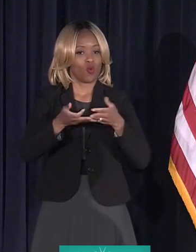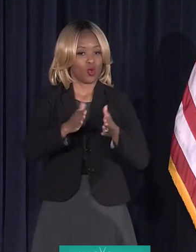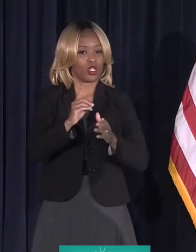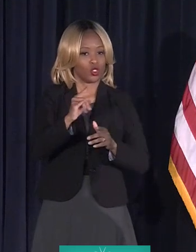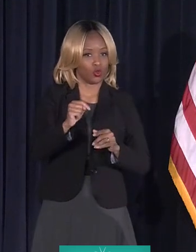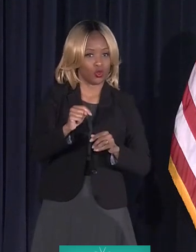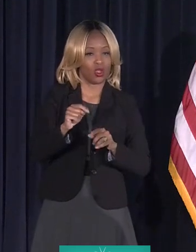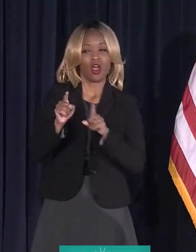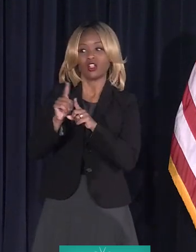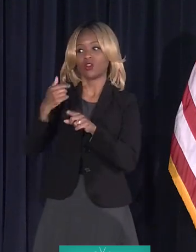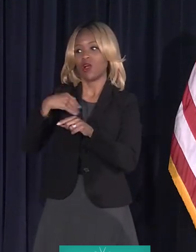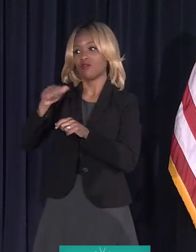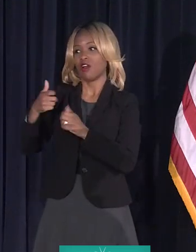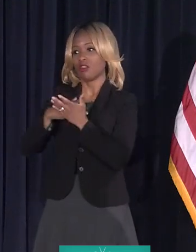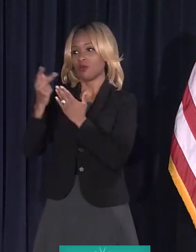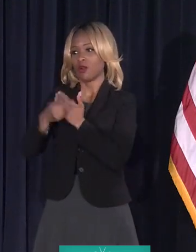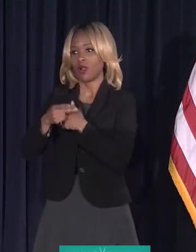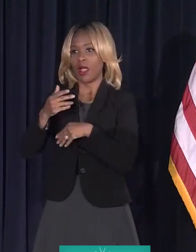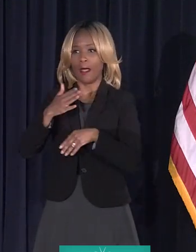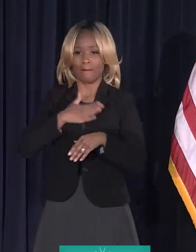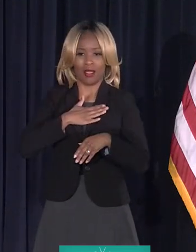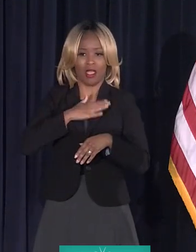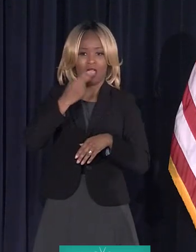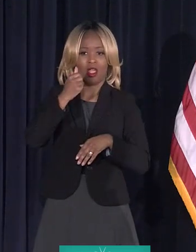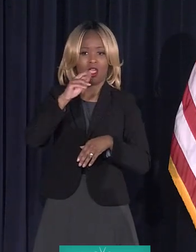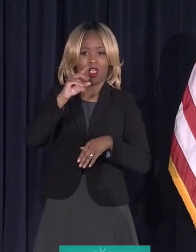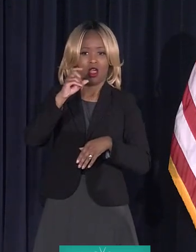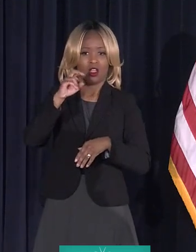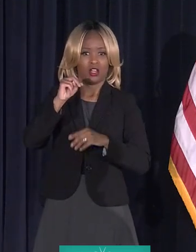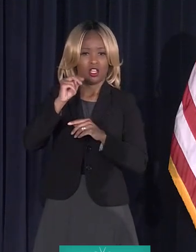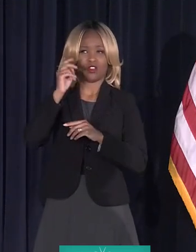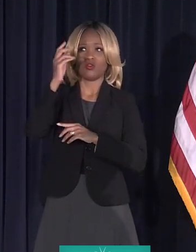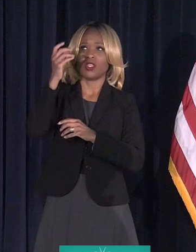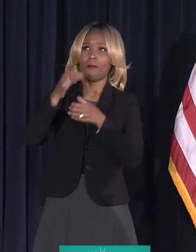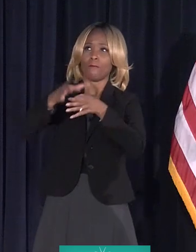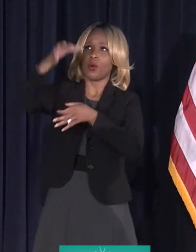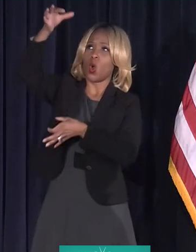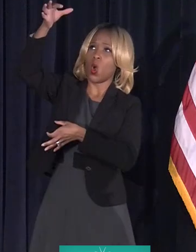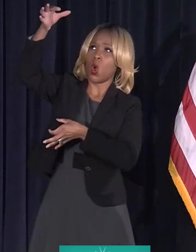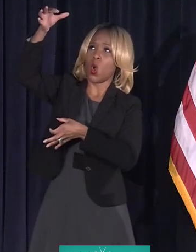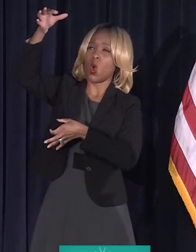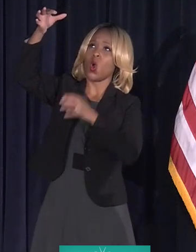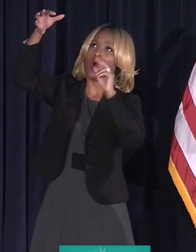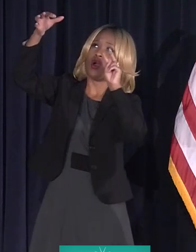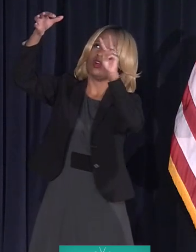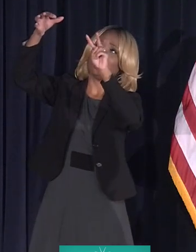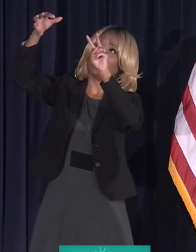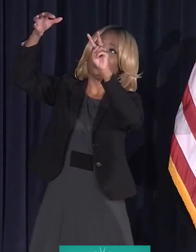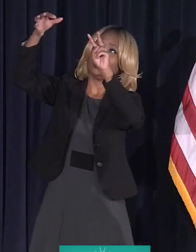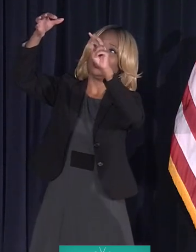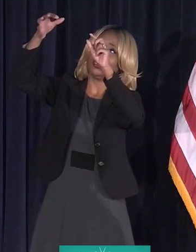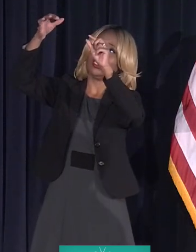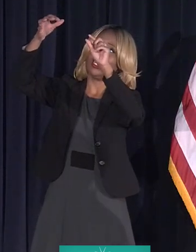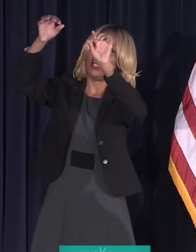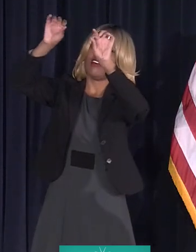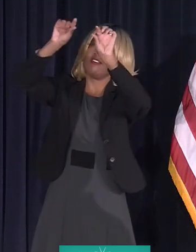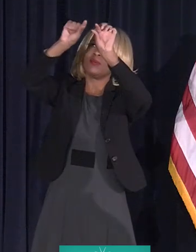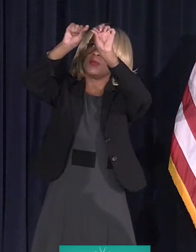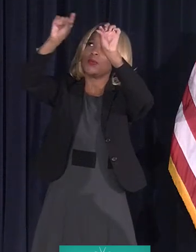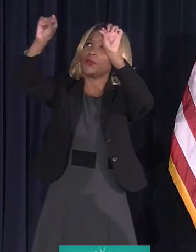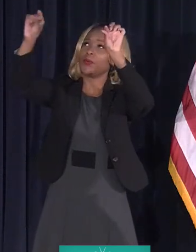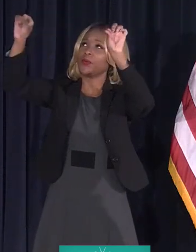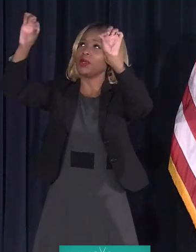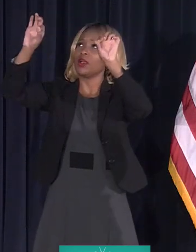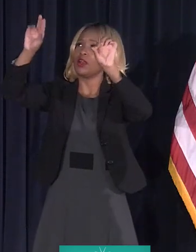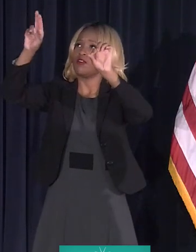coming through. We call it line hardening. So, you look up on the top of the pole, and there's capacitors. There's fuses. And we're looking